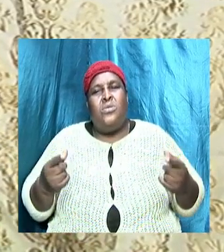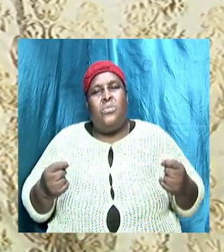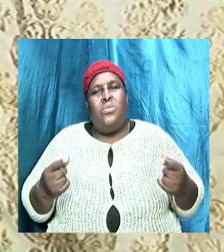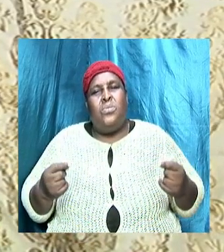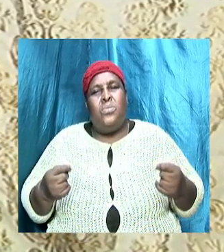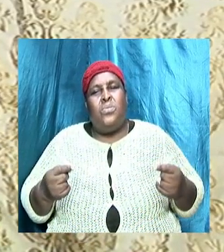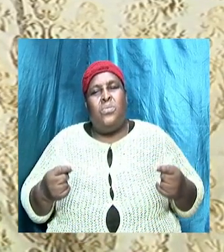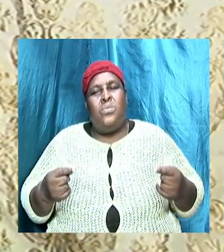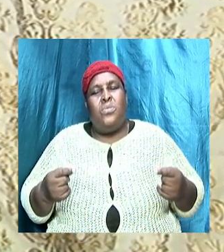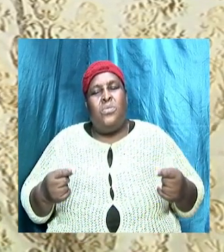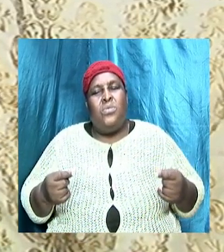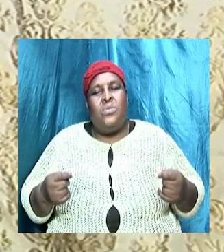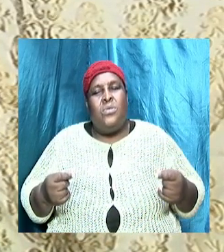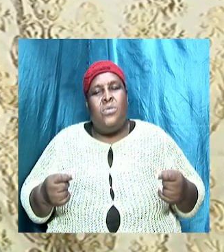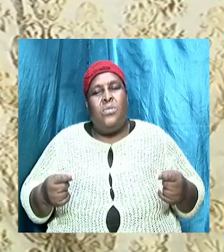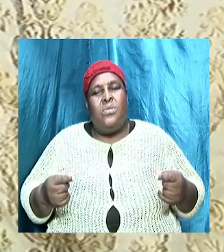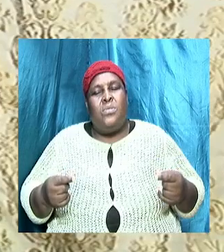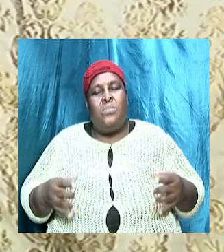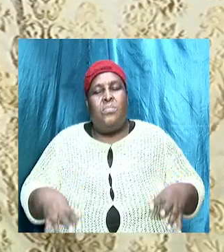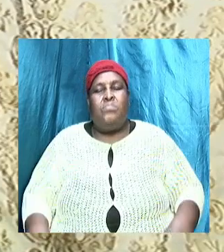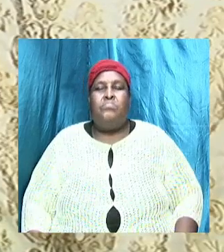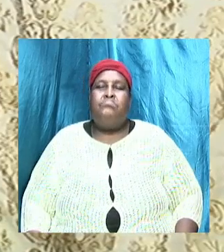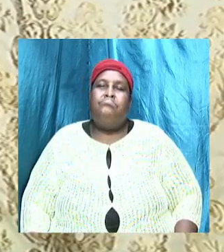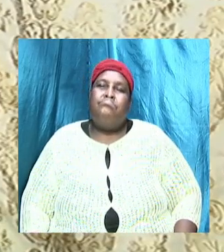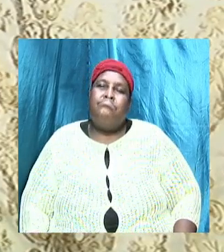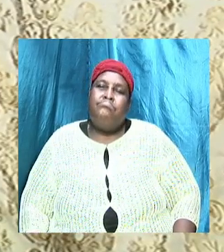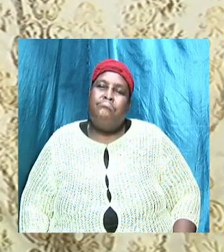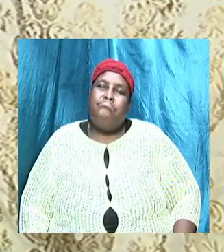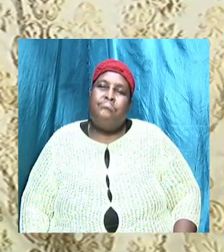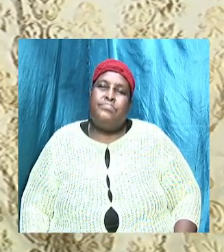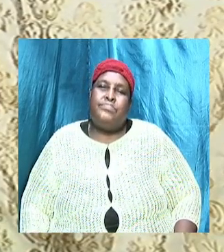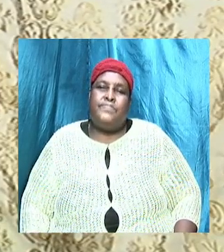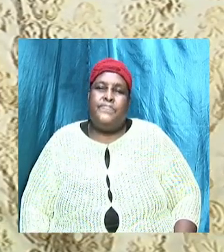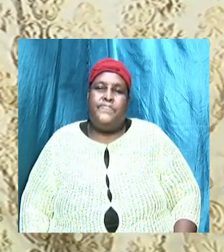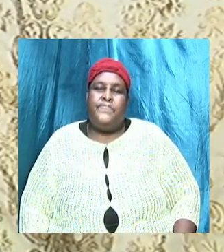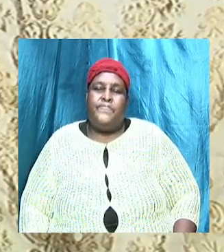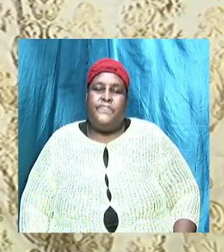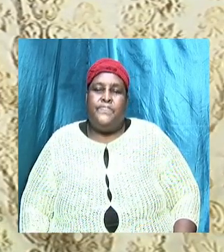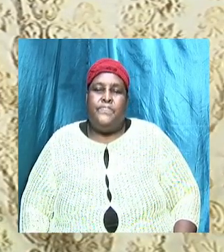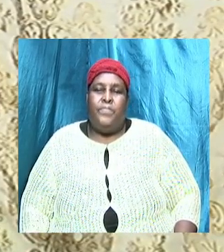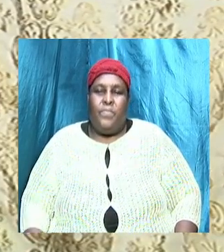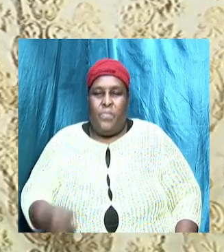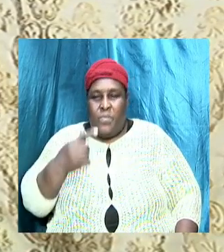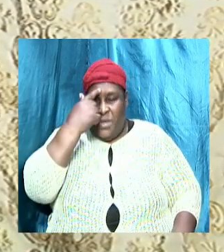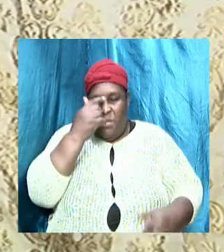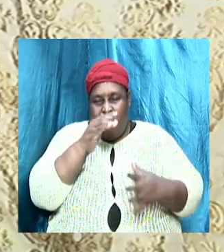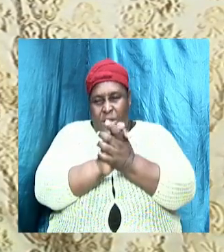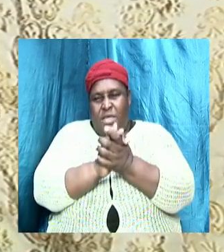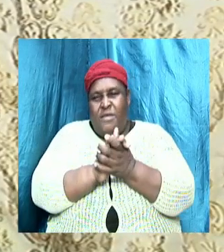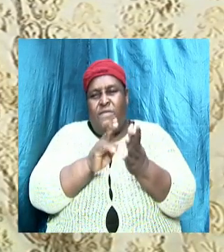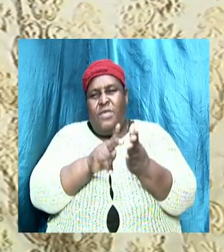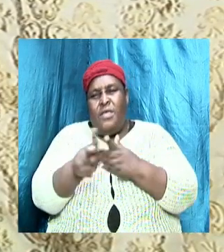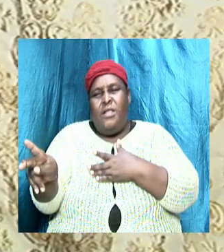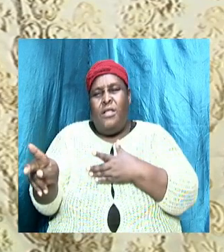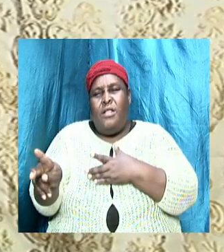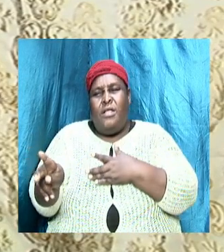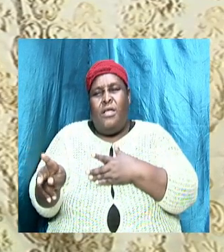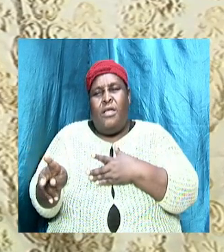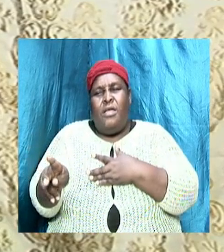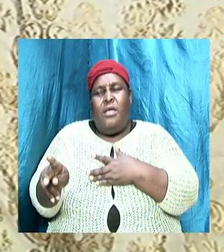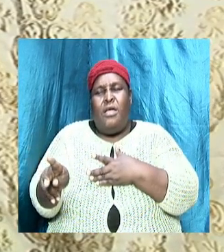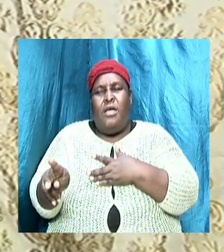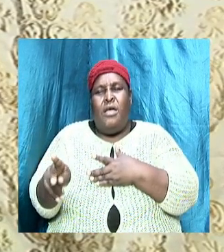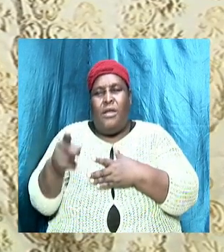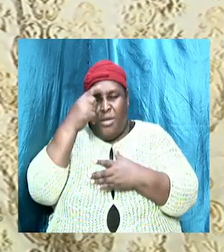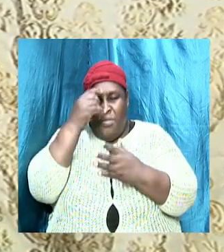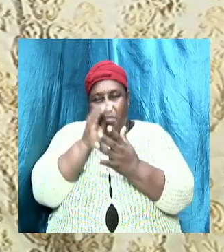affects what we do have you ever heard the saying believe kills and believe cure